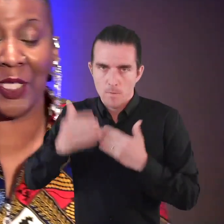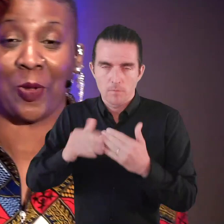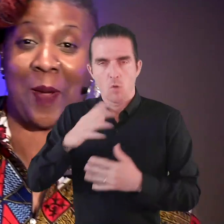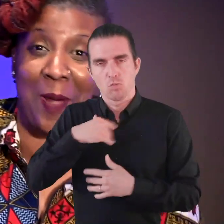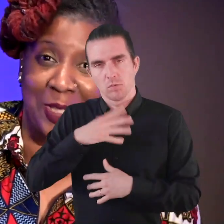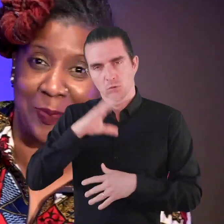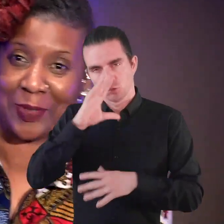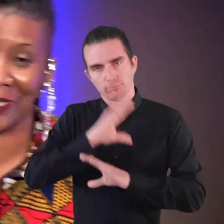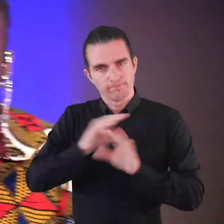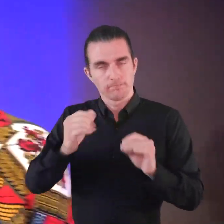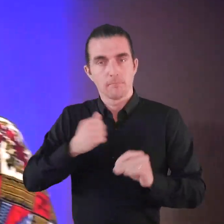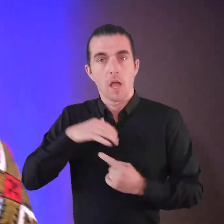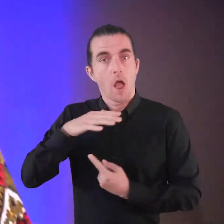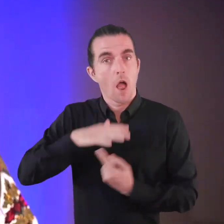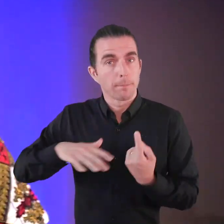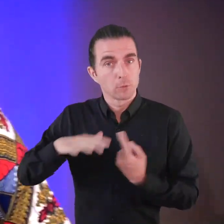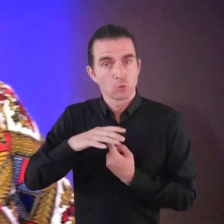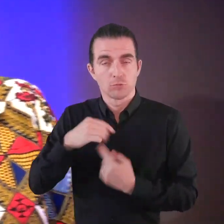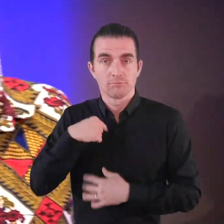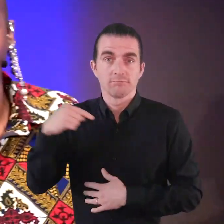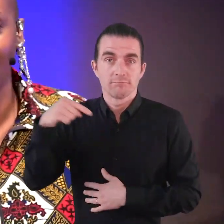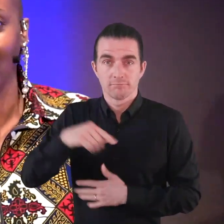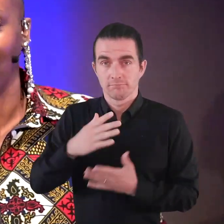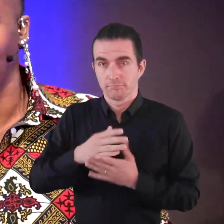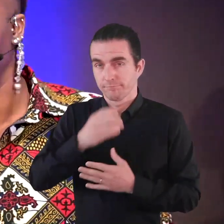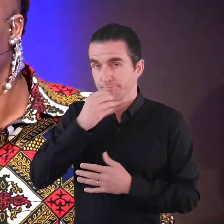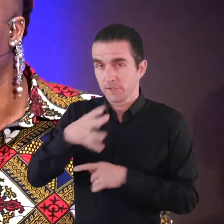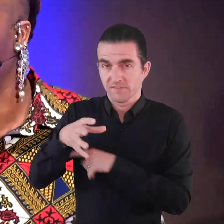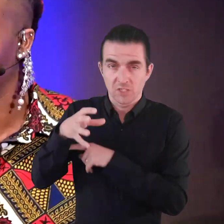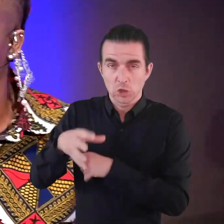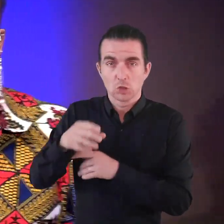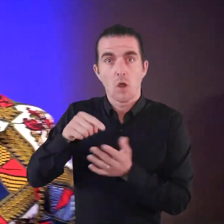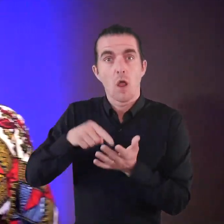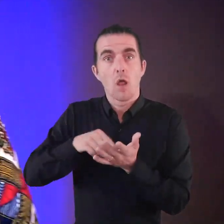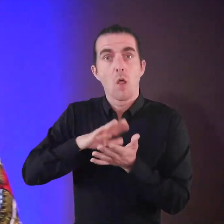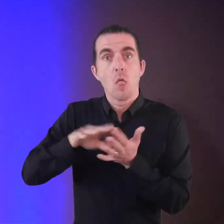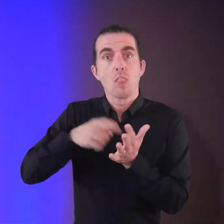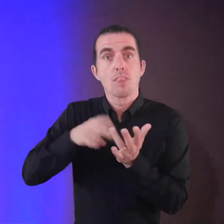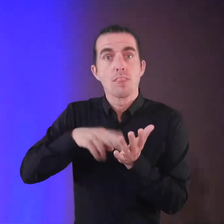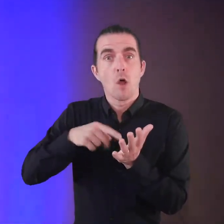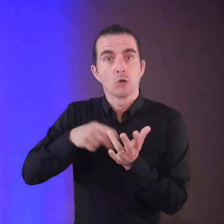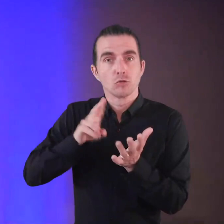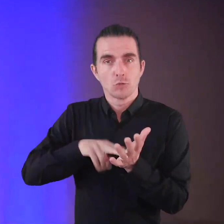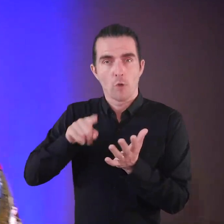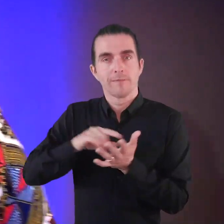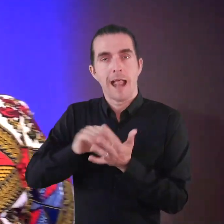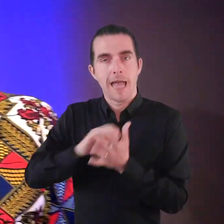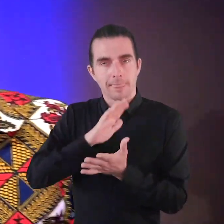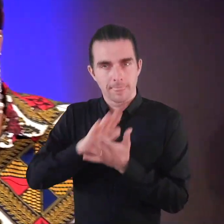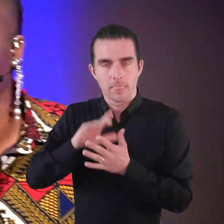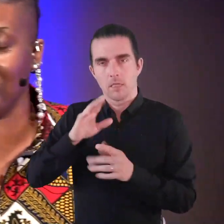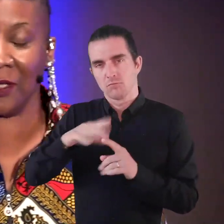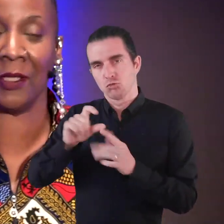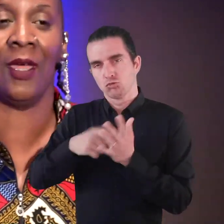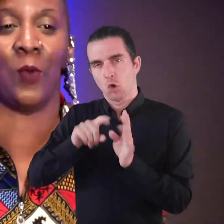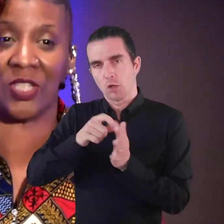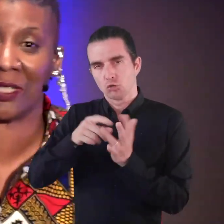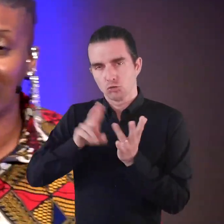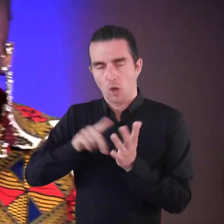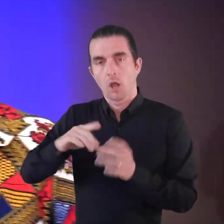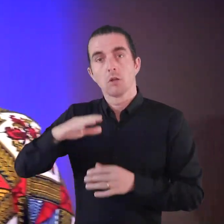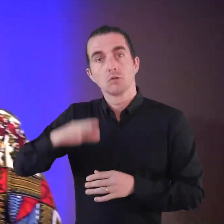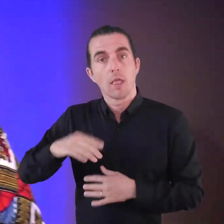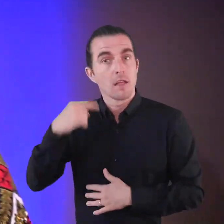Let me tell you about my community. I have come here this afternoon from the sunny shores of Thornton Heath, which is in the borough of Croydon,